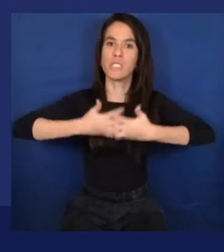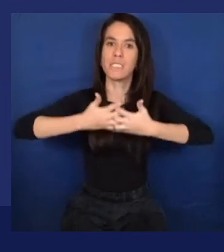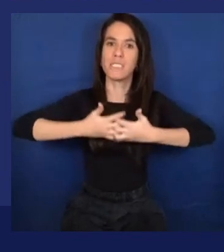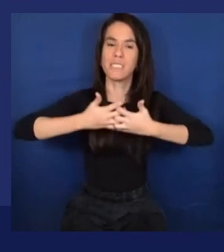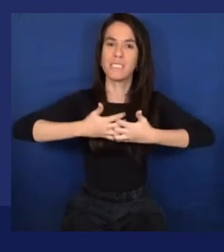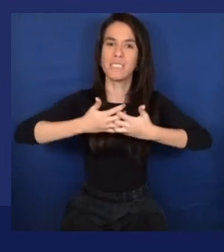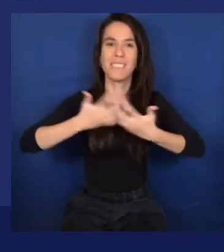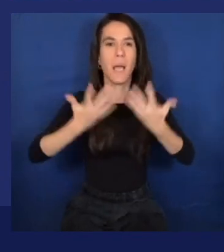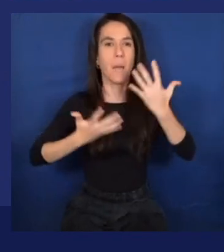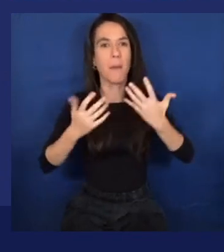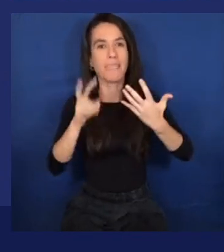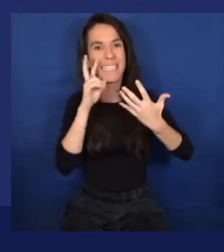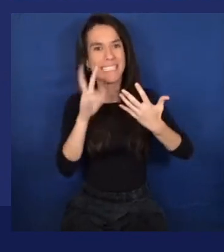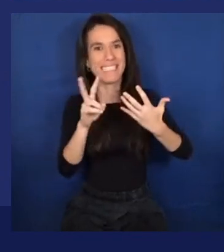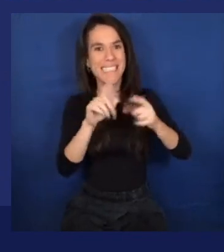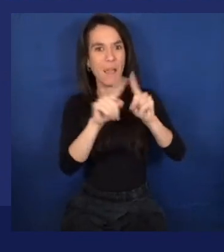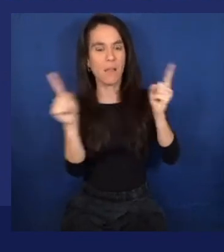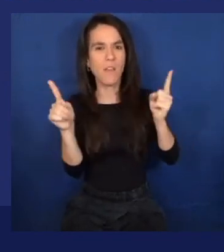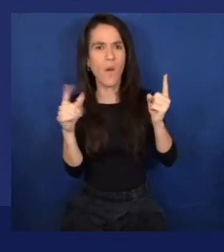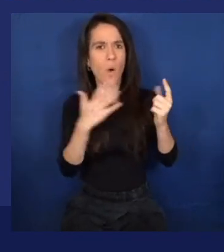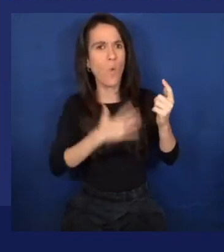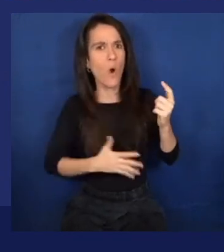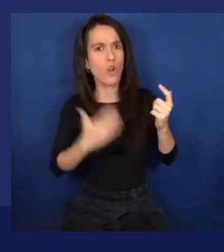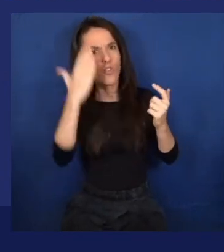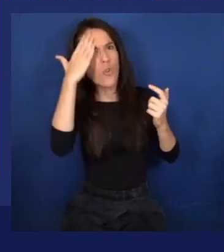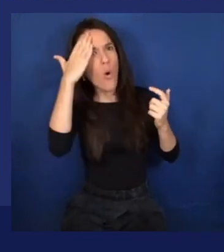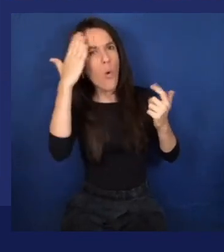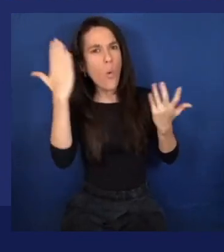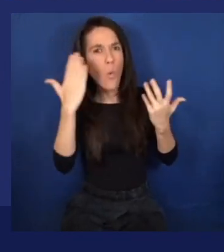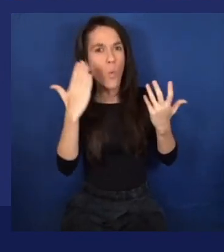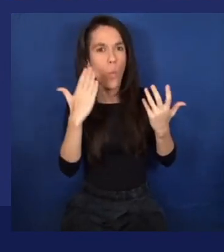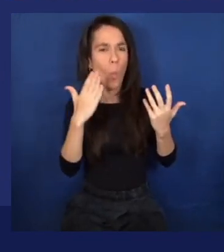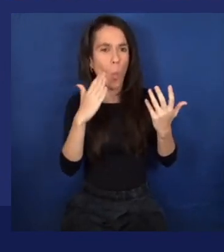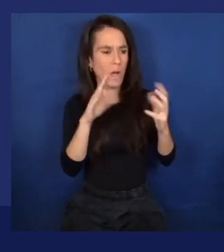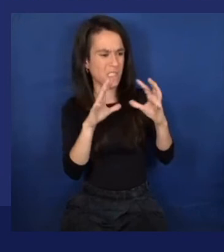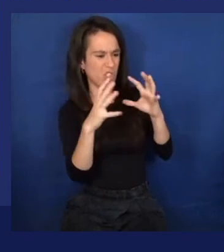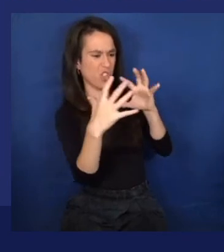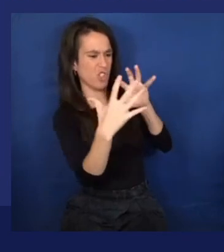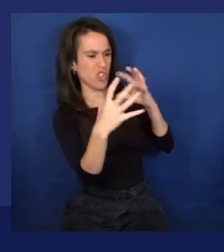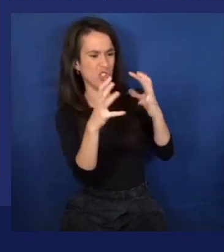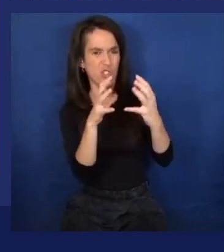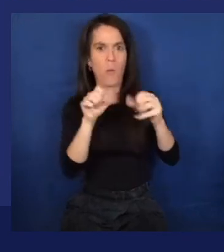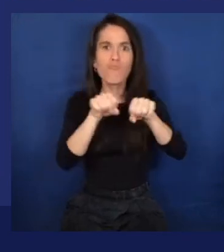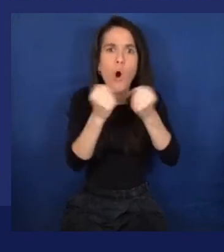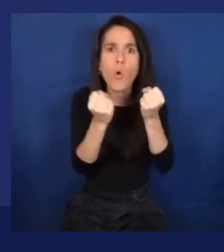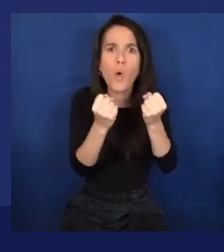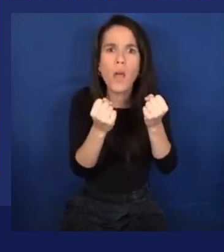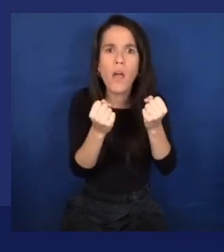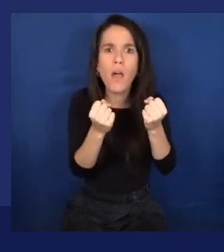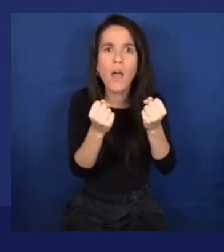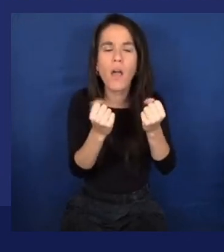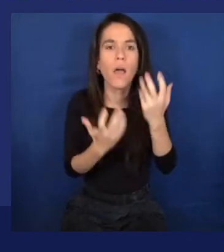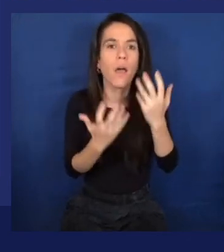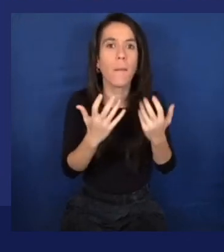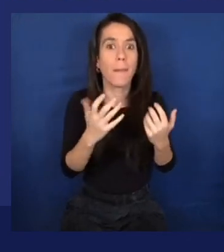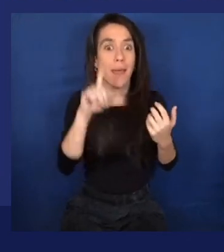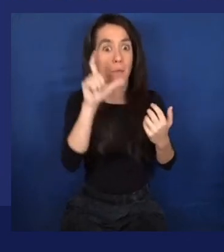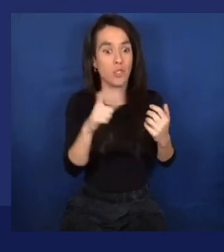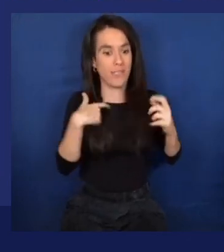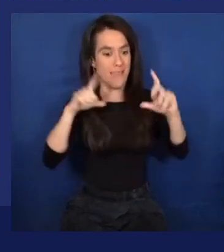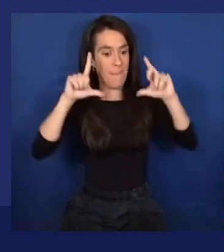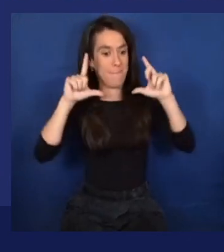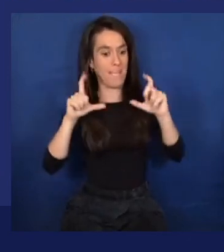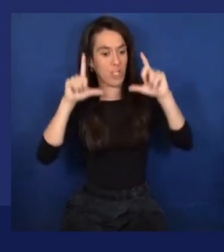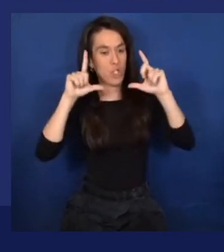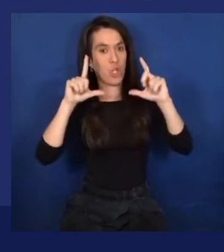spare parts and you want to know which part is broken. So, for example, a person who's working on that can take a picture and he knows I have to